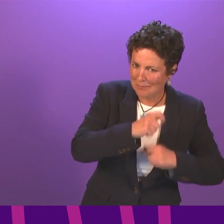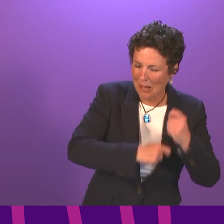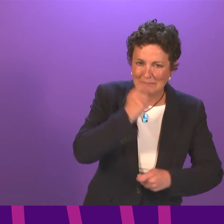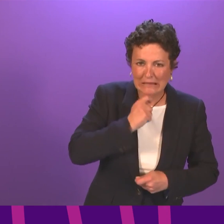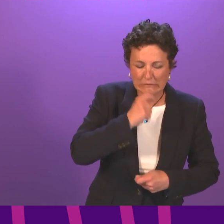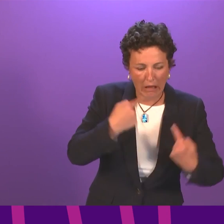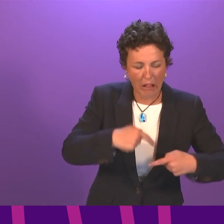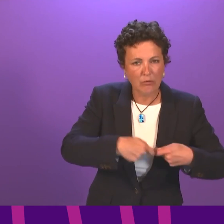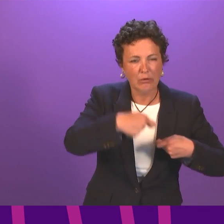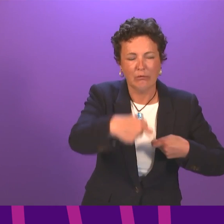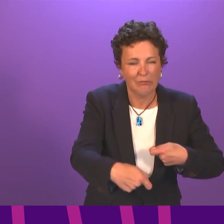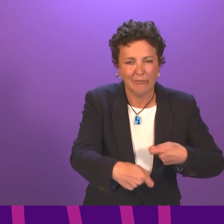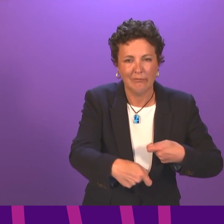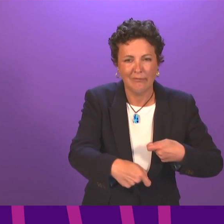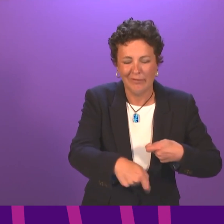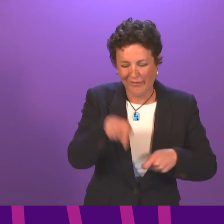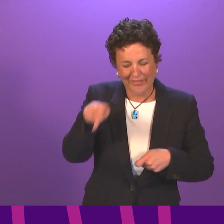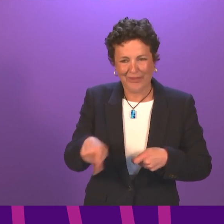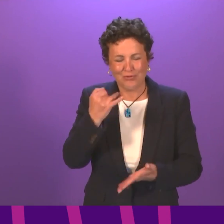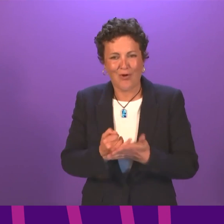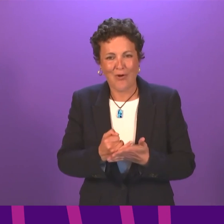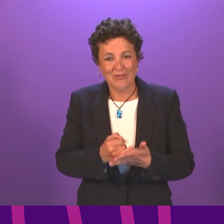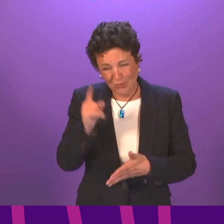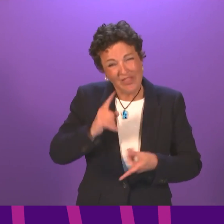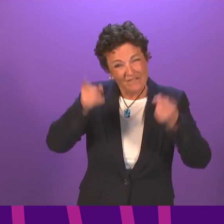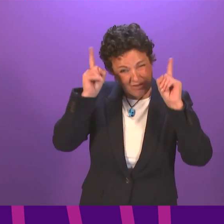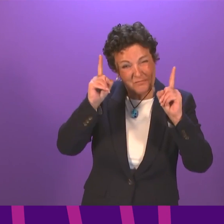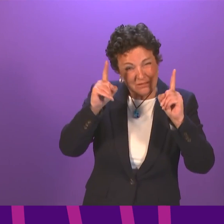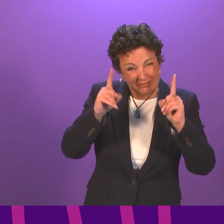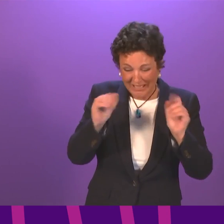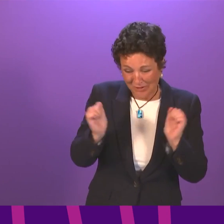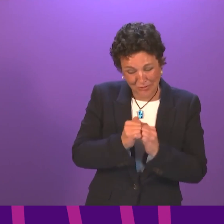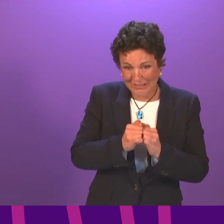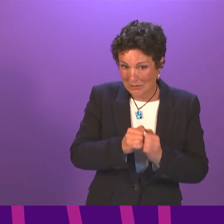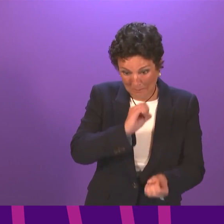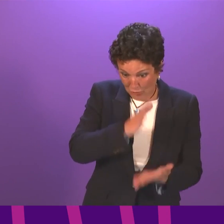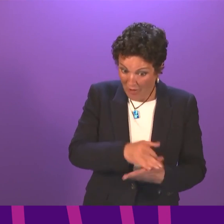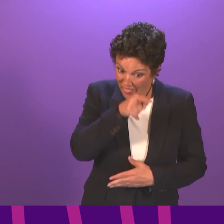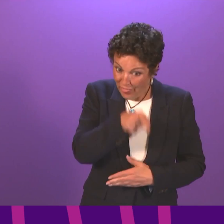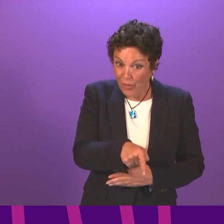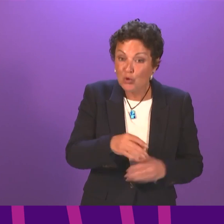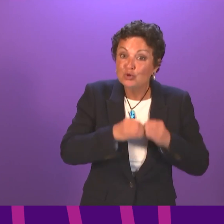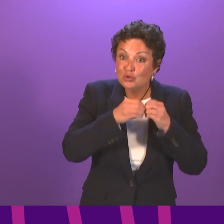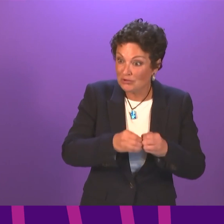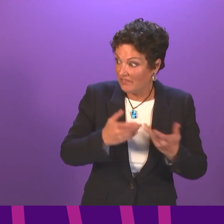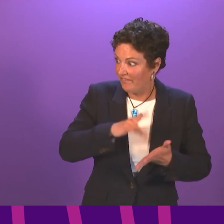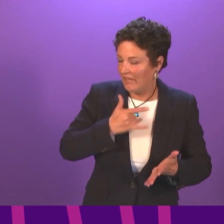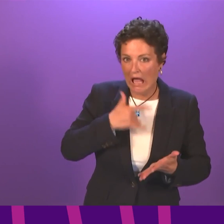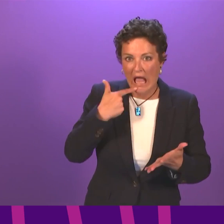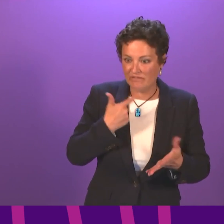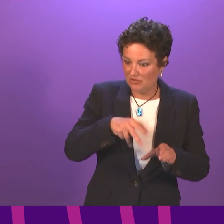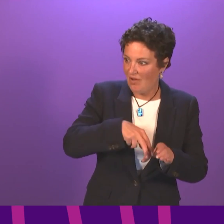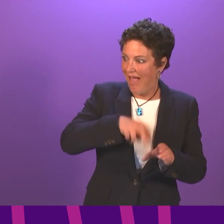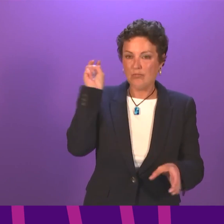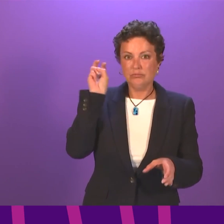Does the First Minister agree that this must be fixed before ensuring that those students now being forced to leave the course are able to